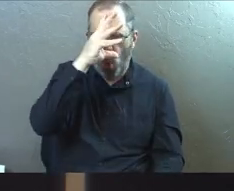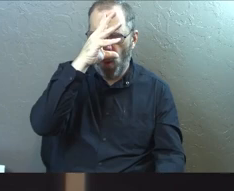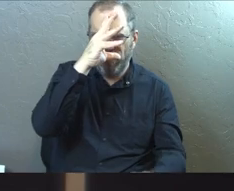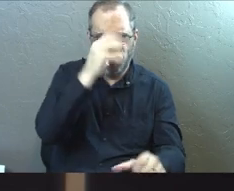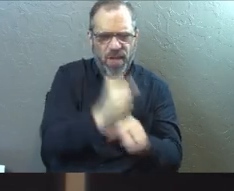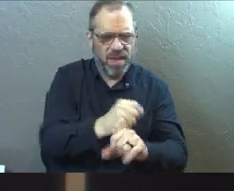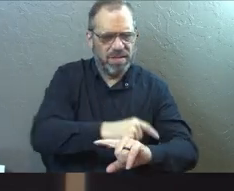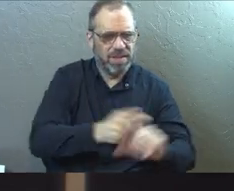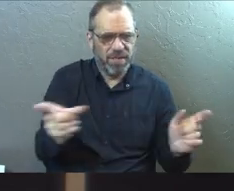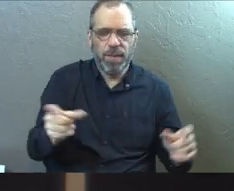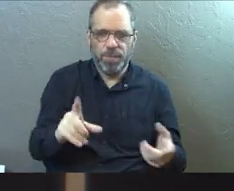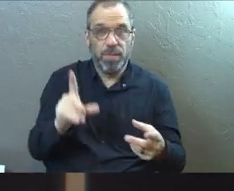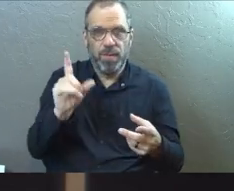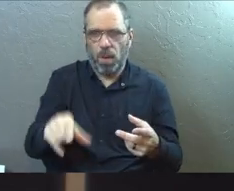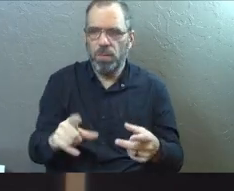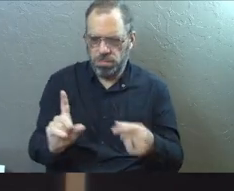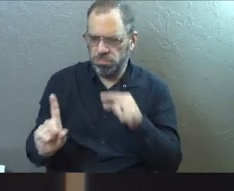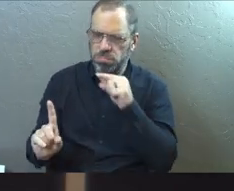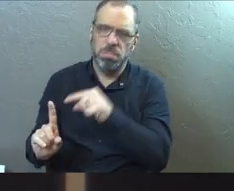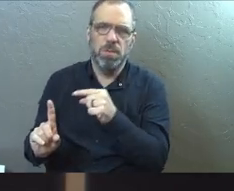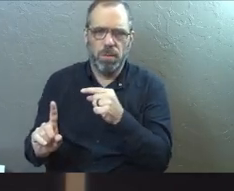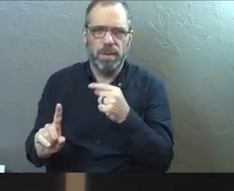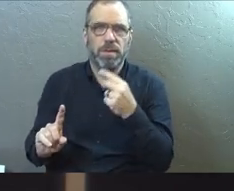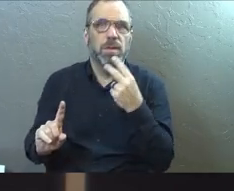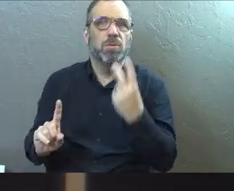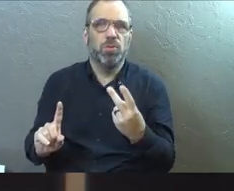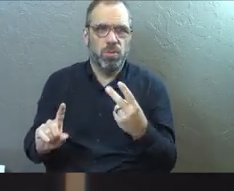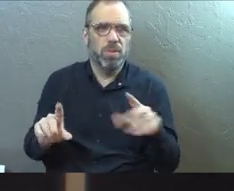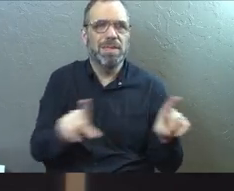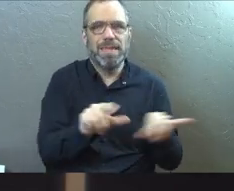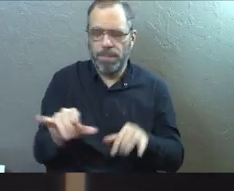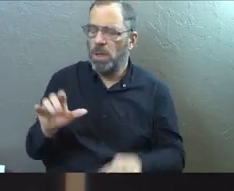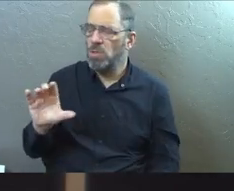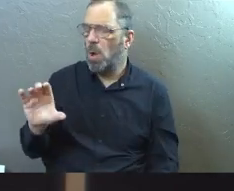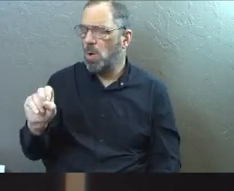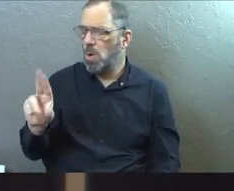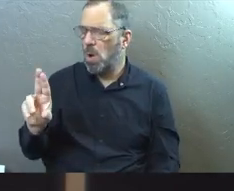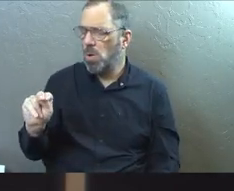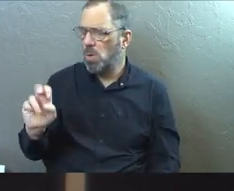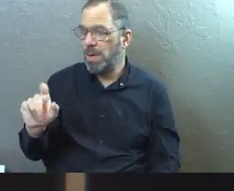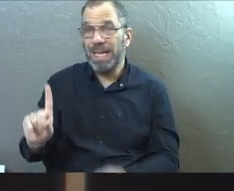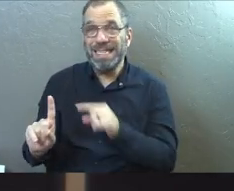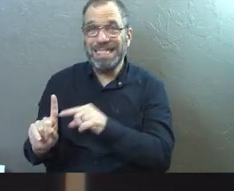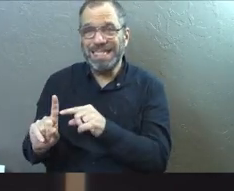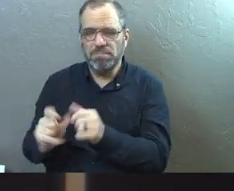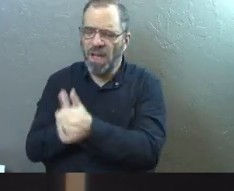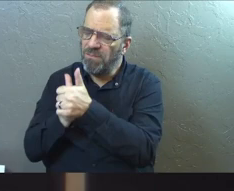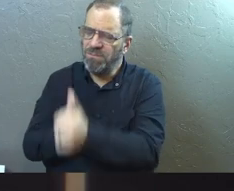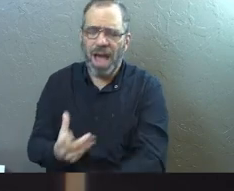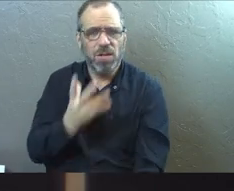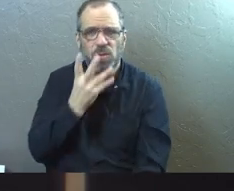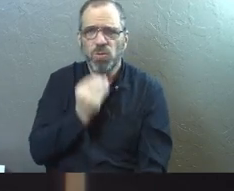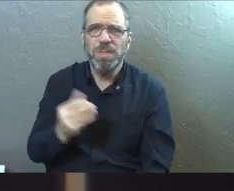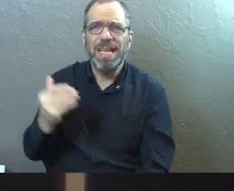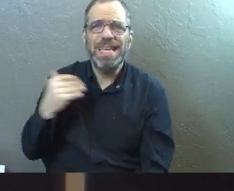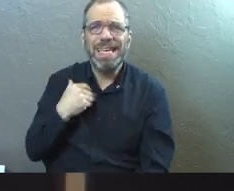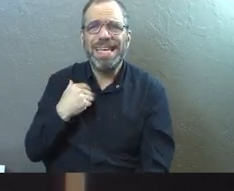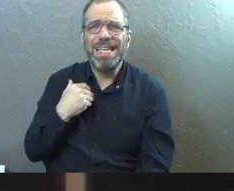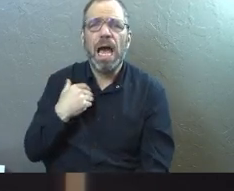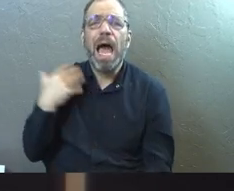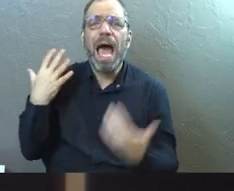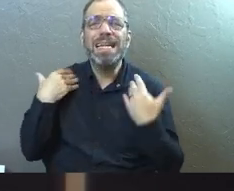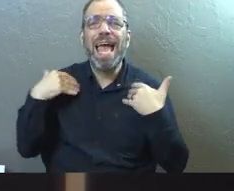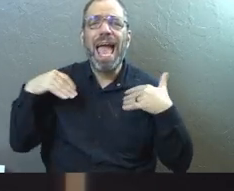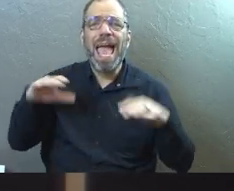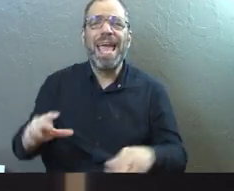right? So another picture of that with this guy. So we've got a couple who act like this. So Cornelius is hanging out, following the Jewish ways, and he gets a visit, an